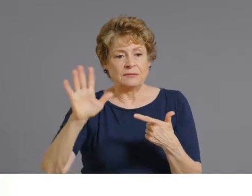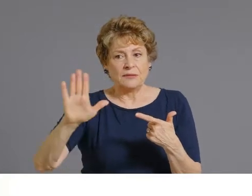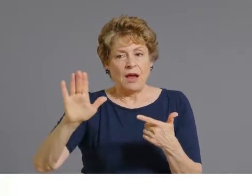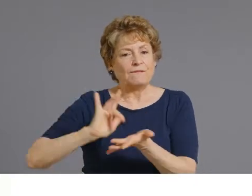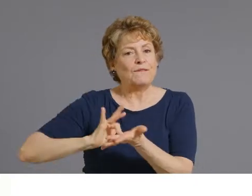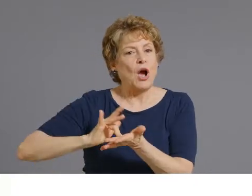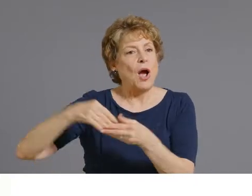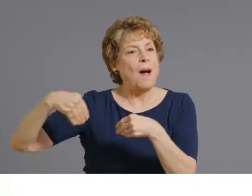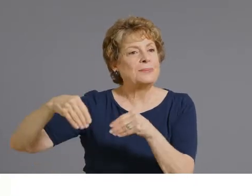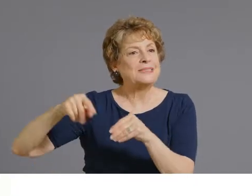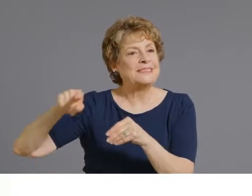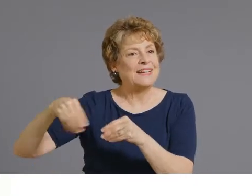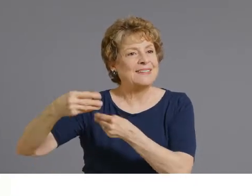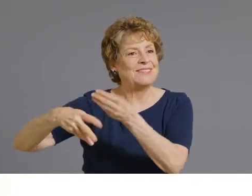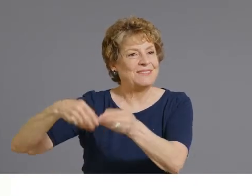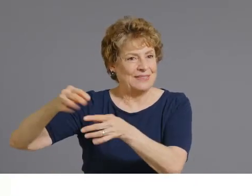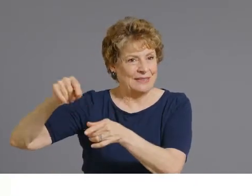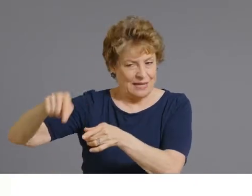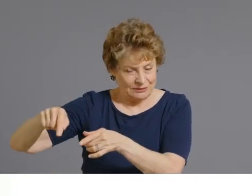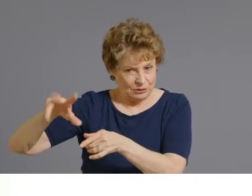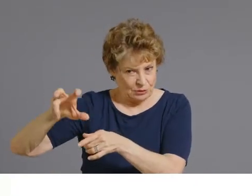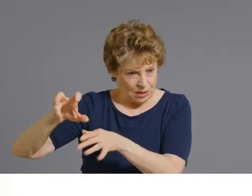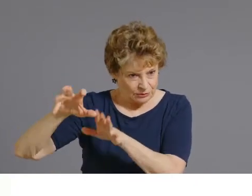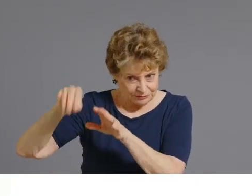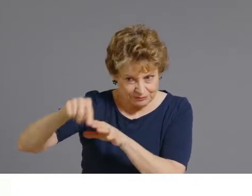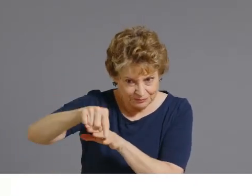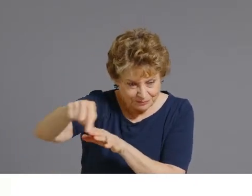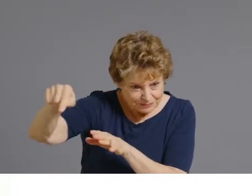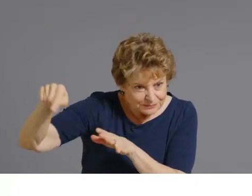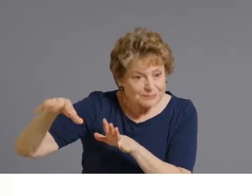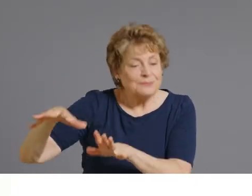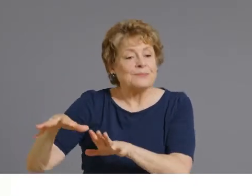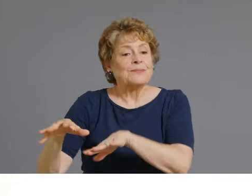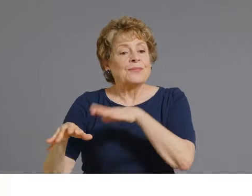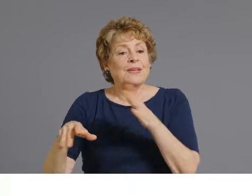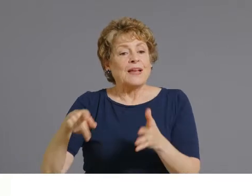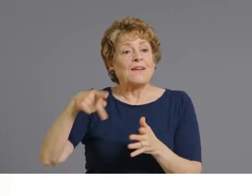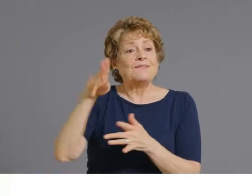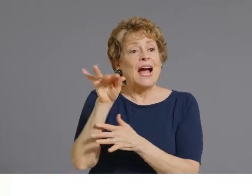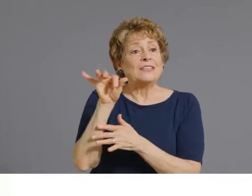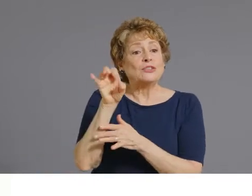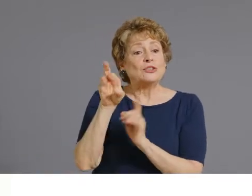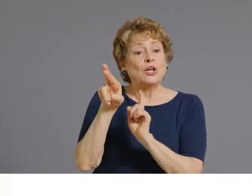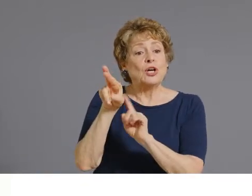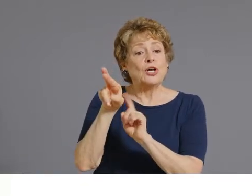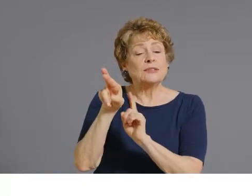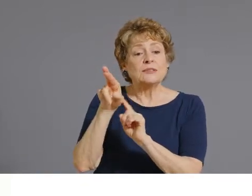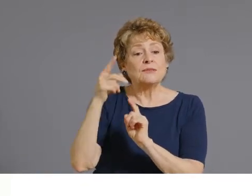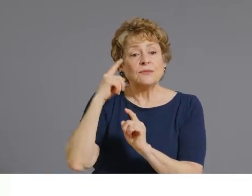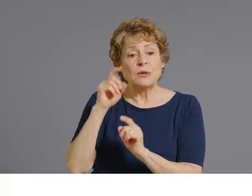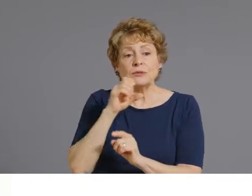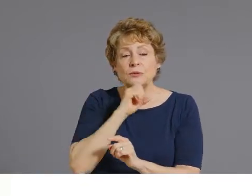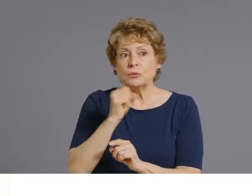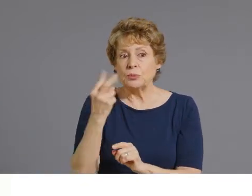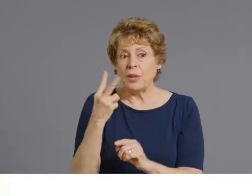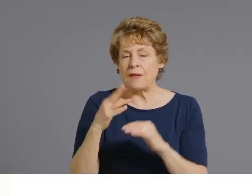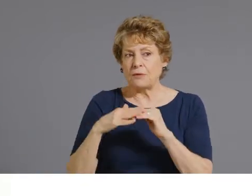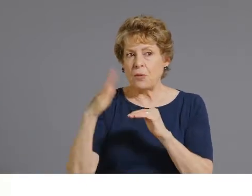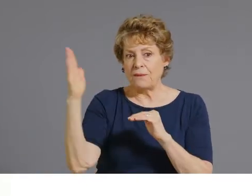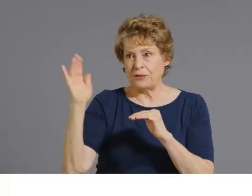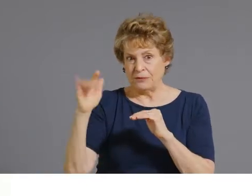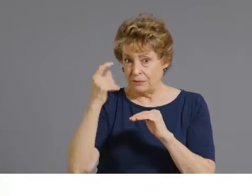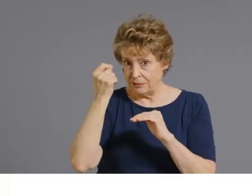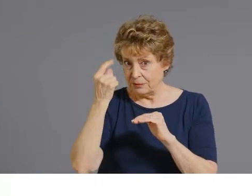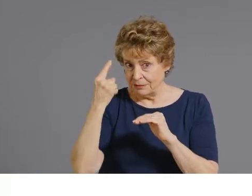vaccine is important is because that is the vaccine that is available to those that are 12 and older. For our Johnson and Johnson and